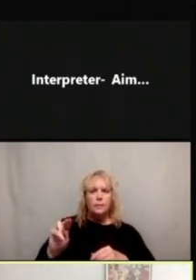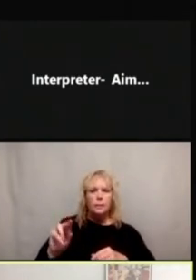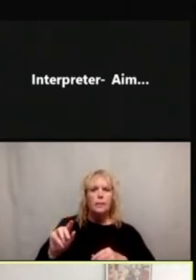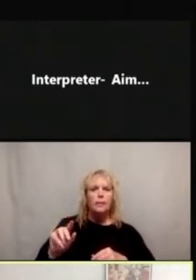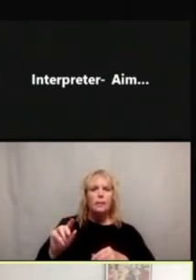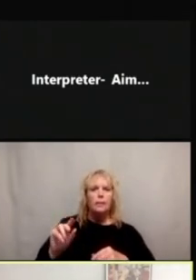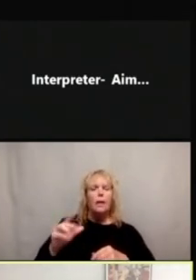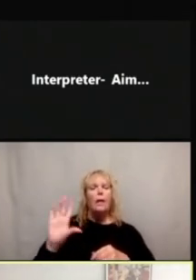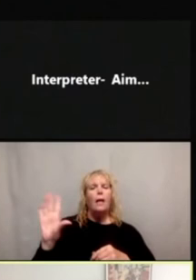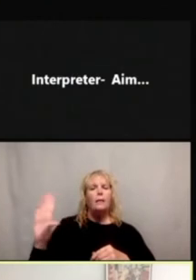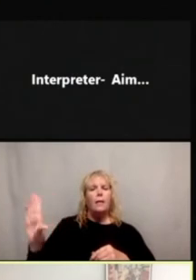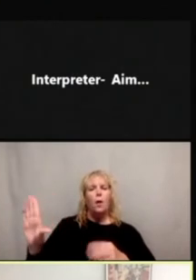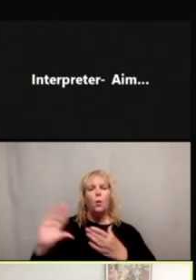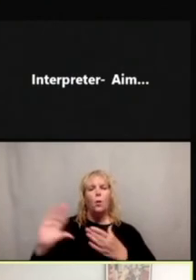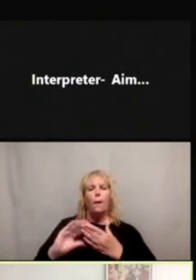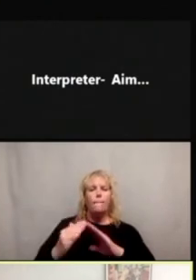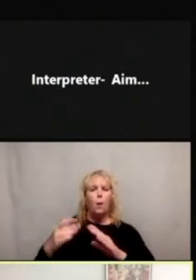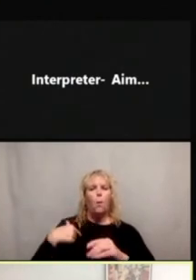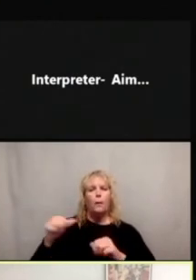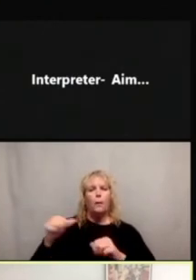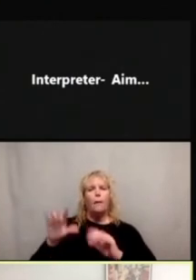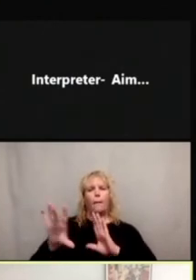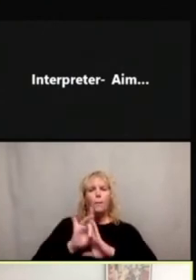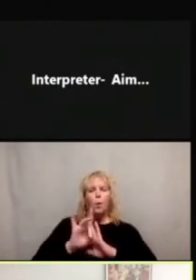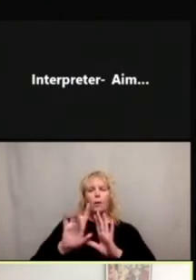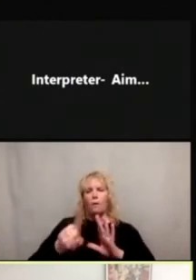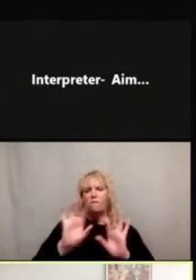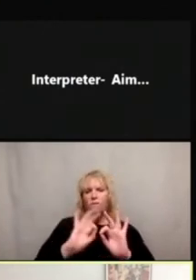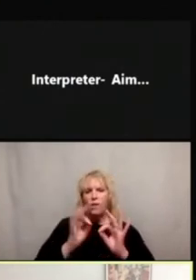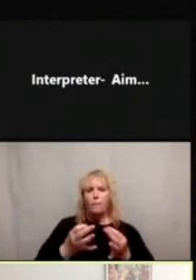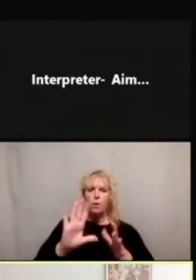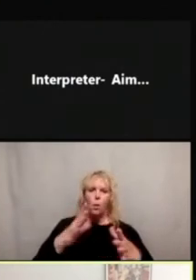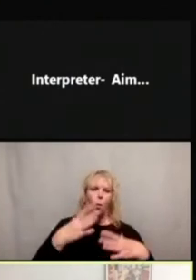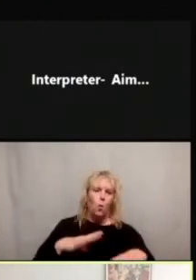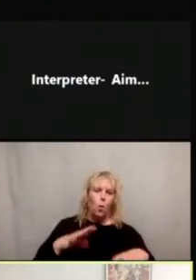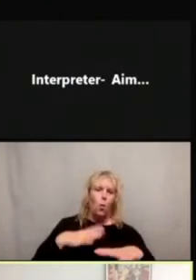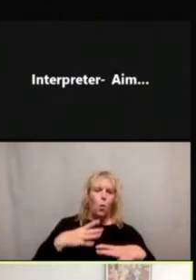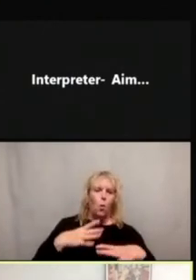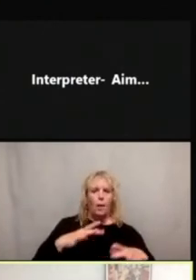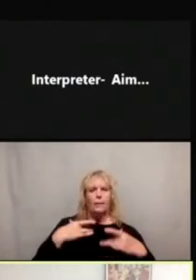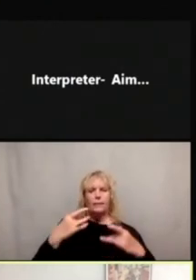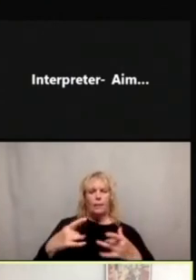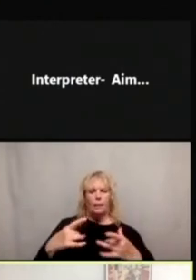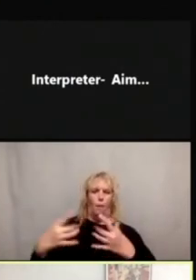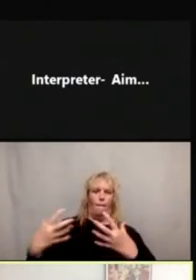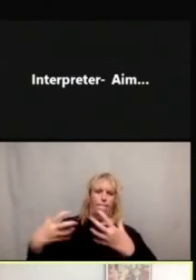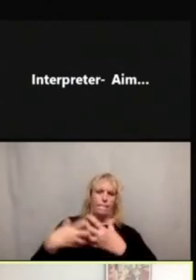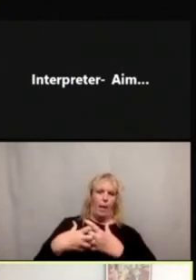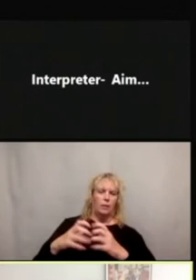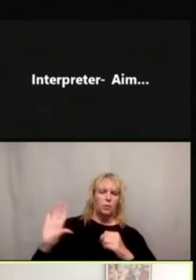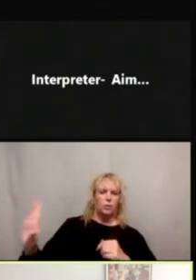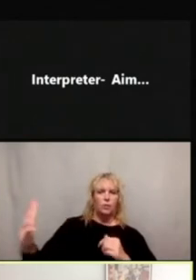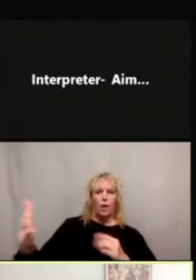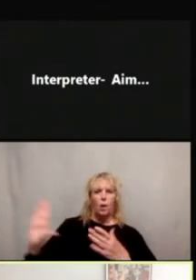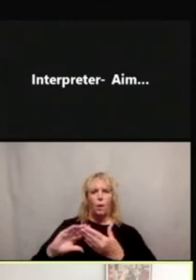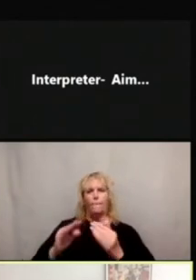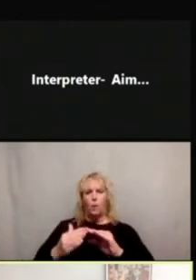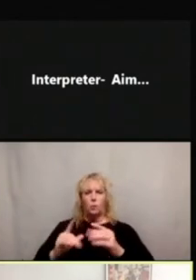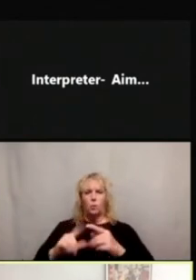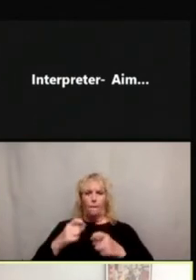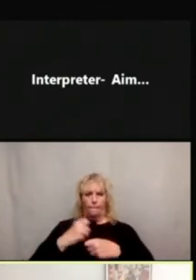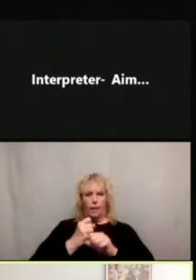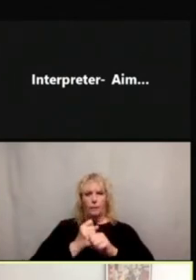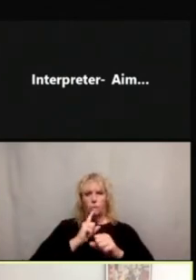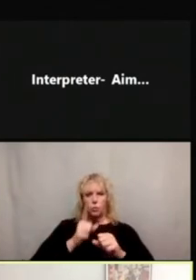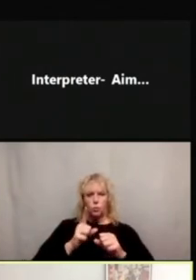family here wearing clothes that would resonate with that community to make sure that those images match the